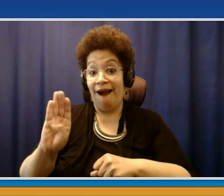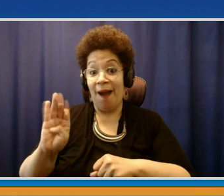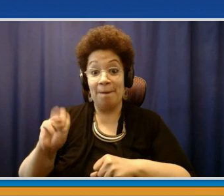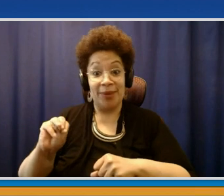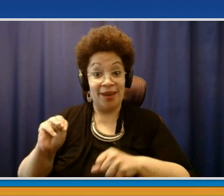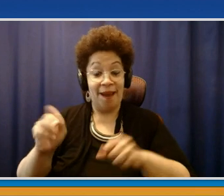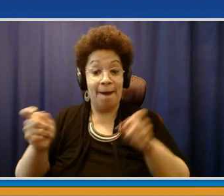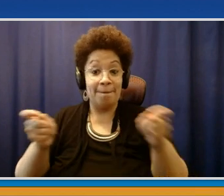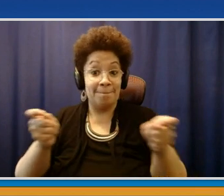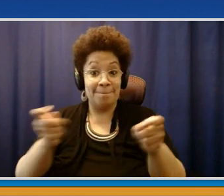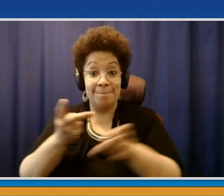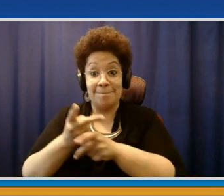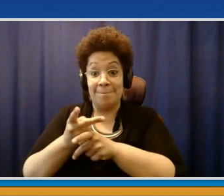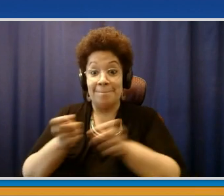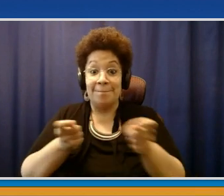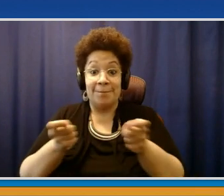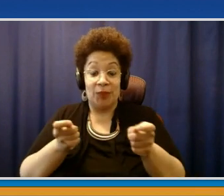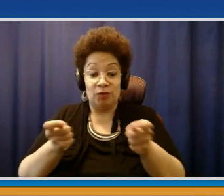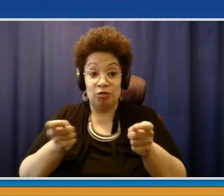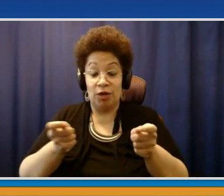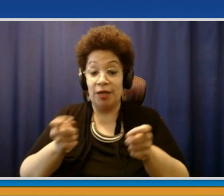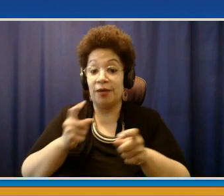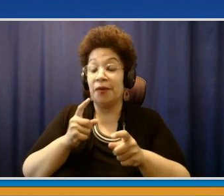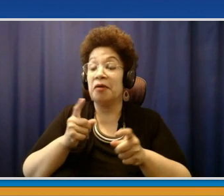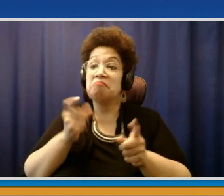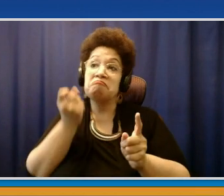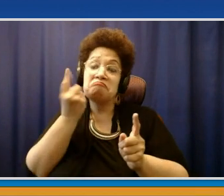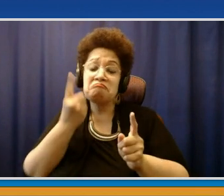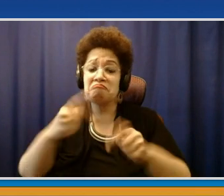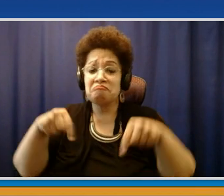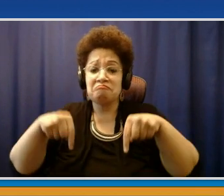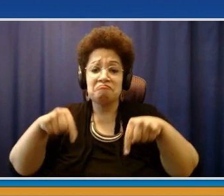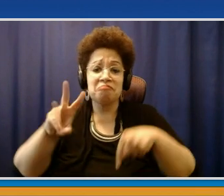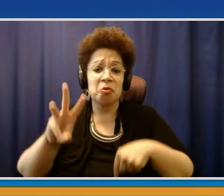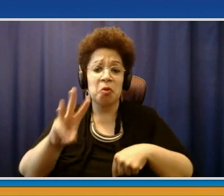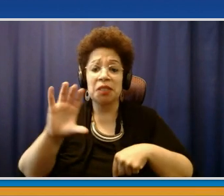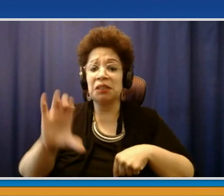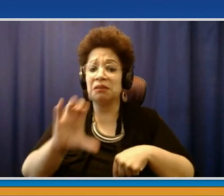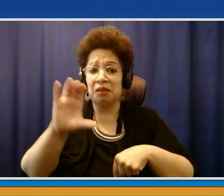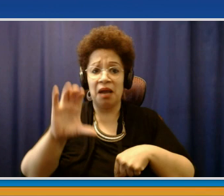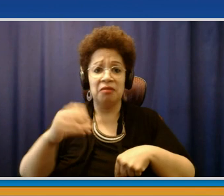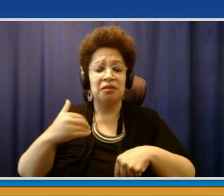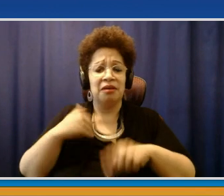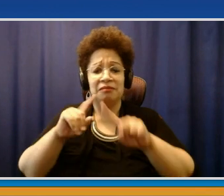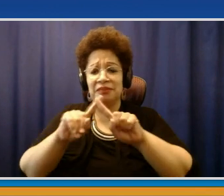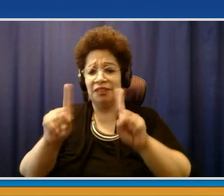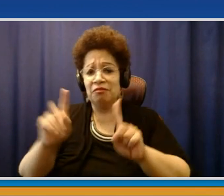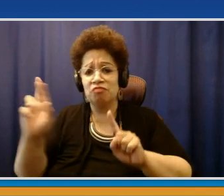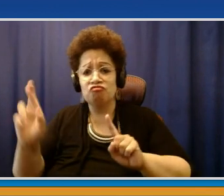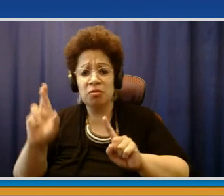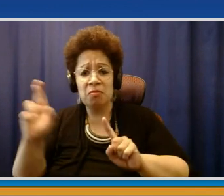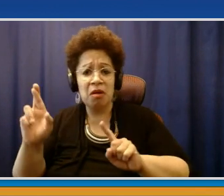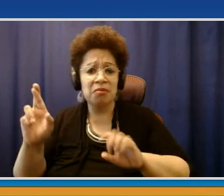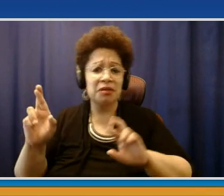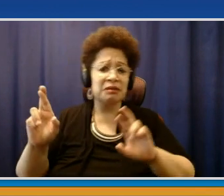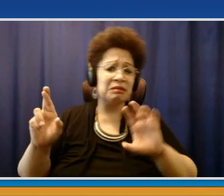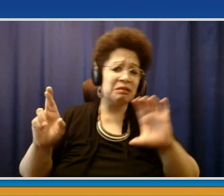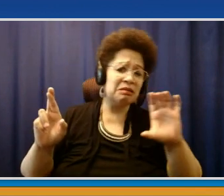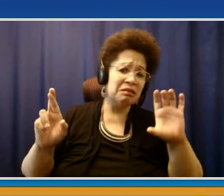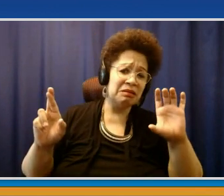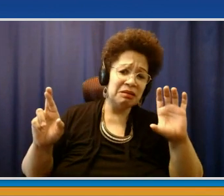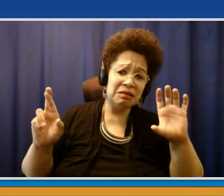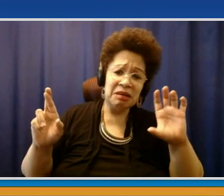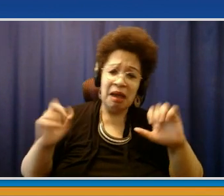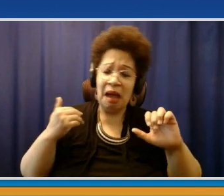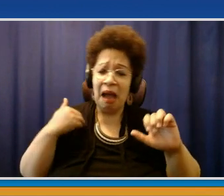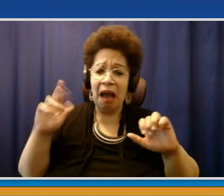respect across the political party lines. We're in different political parties, but Warren has been a very effective leader. And we're very happy that we're working cooperatively